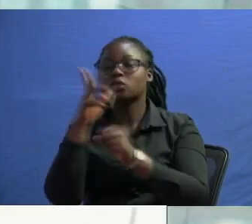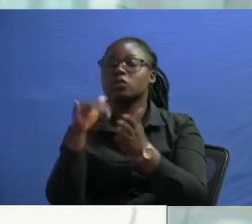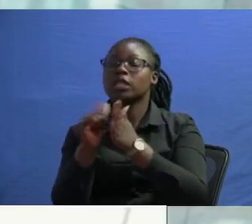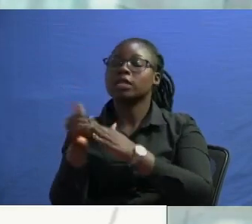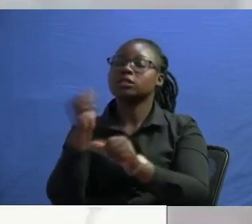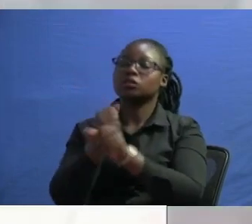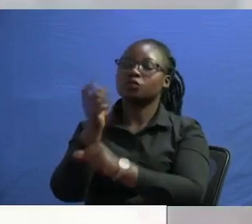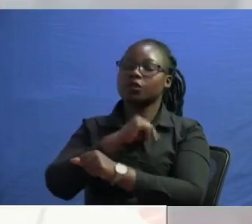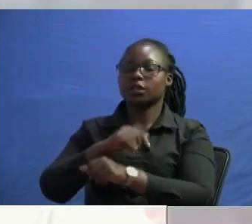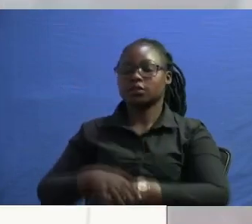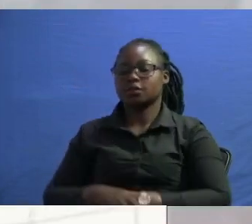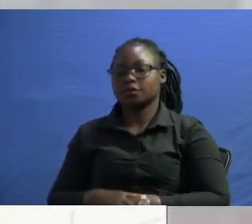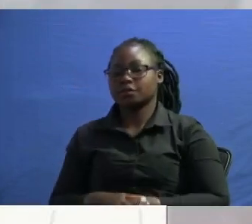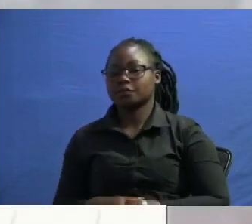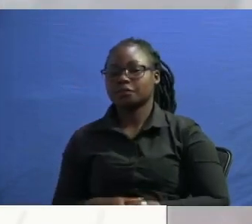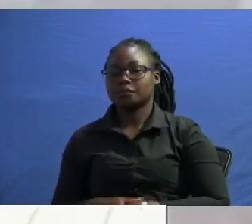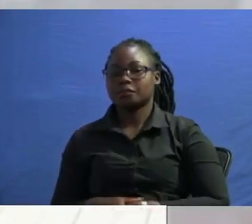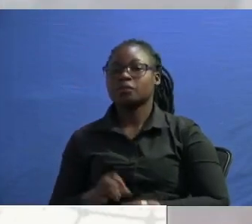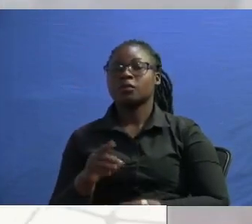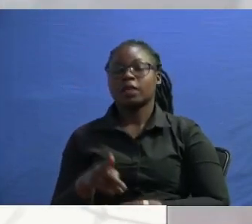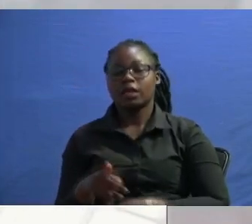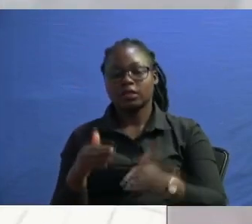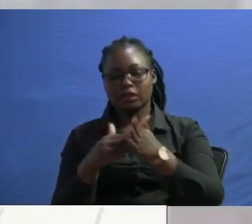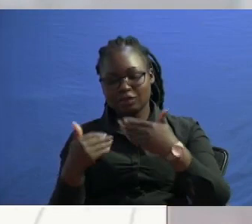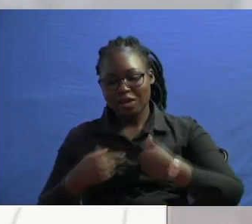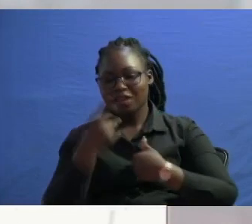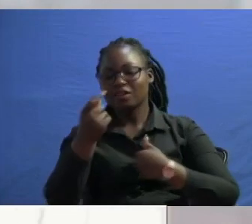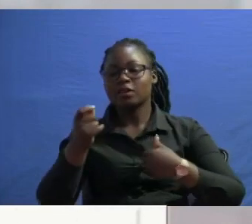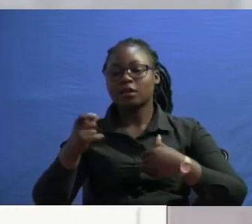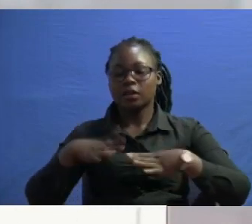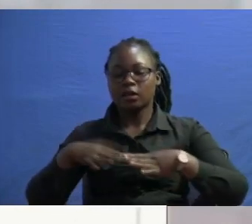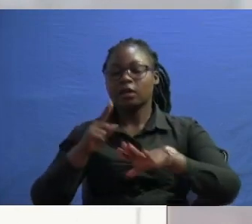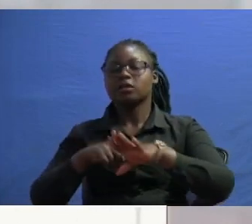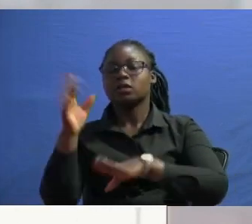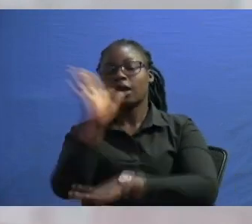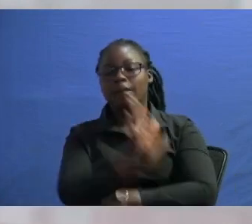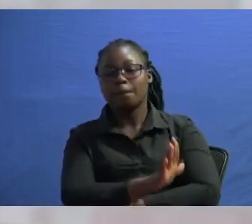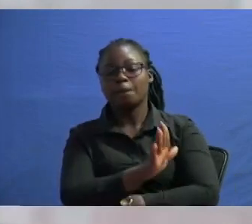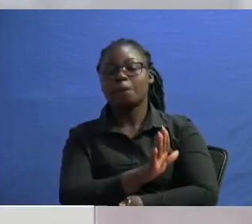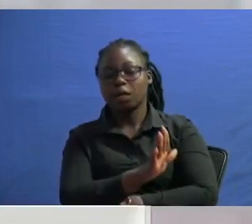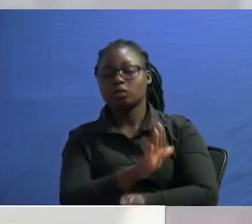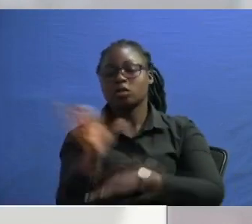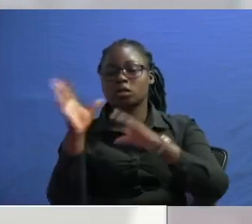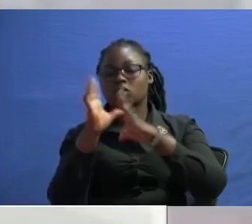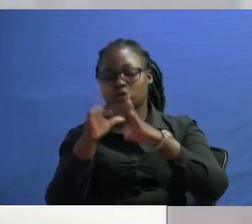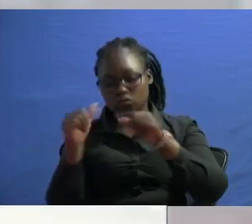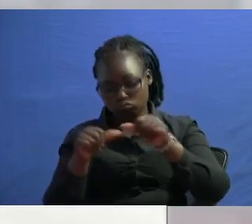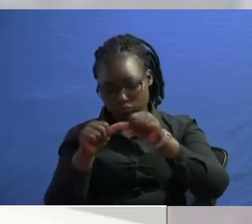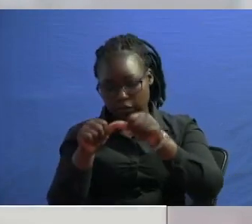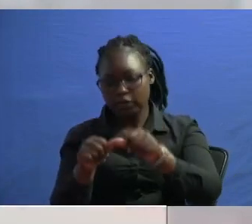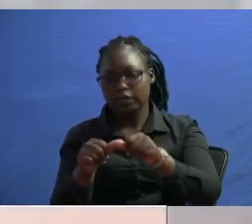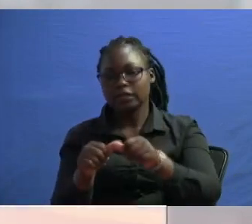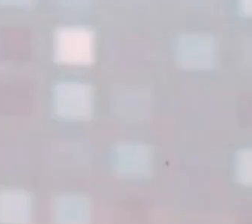performed fair enough hold on uh that thought of course you are taking a very short break when you come back the continue the conversation still continues